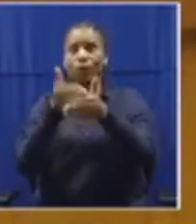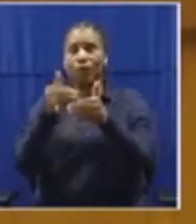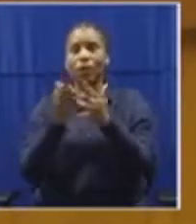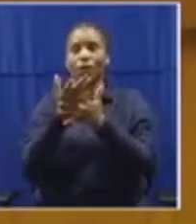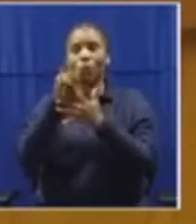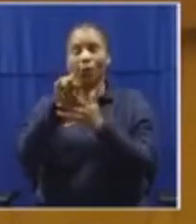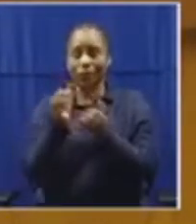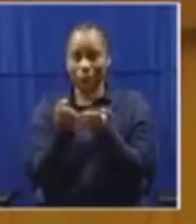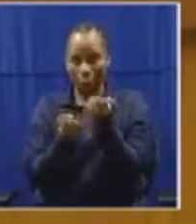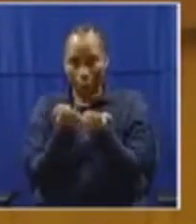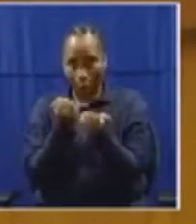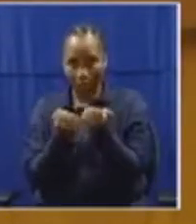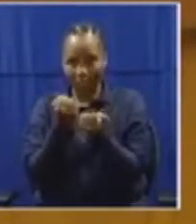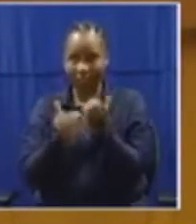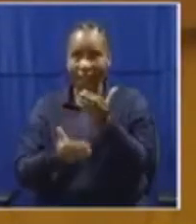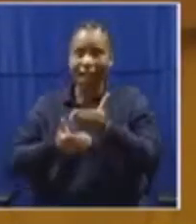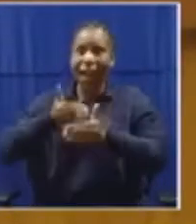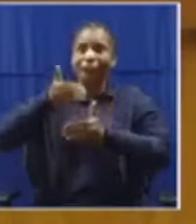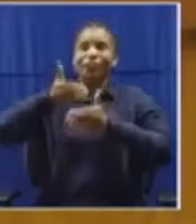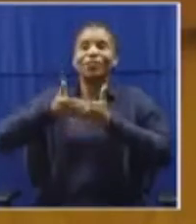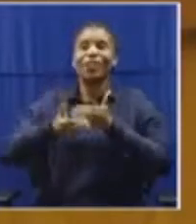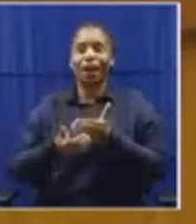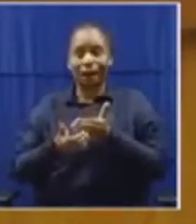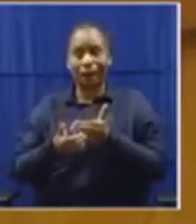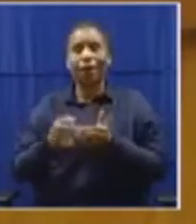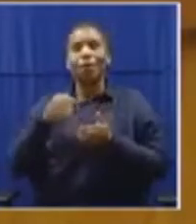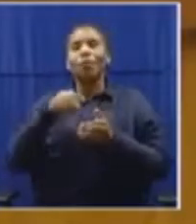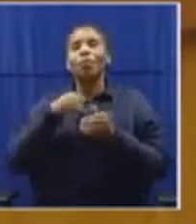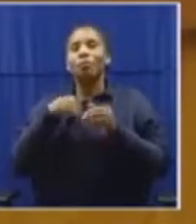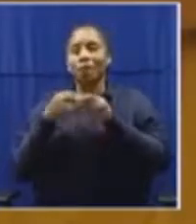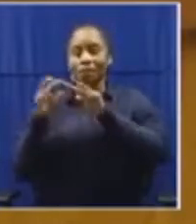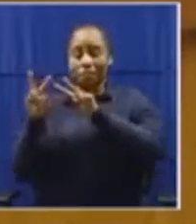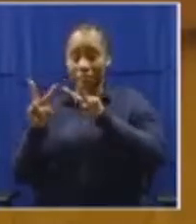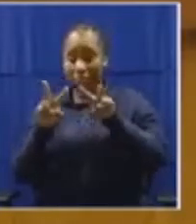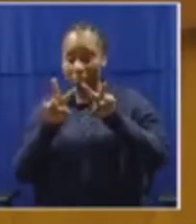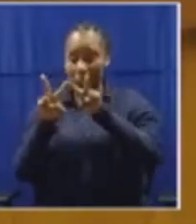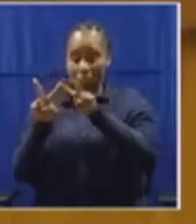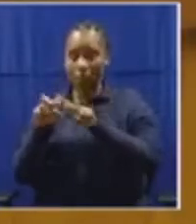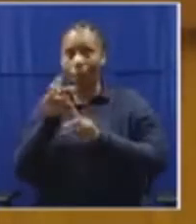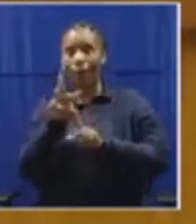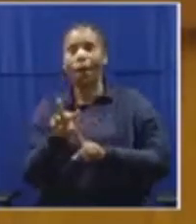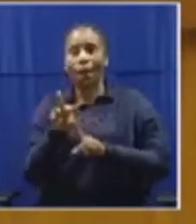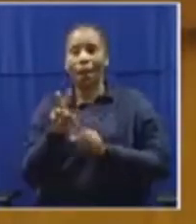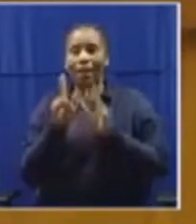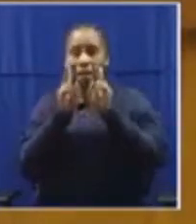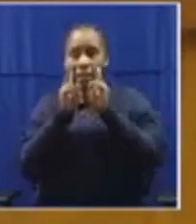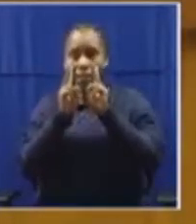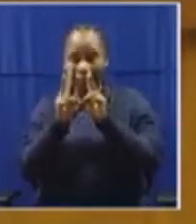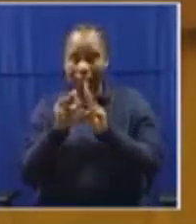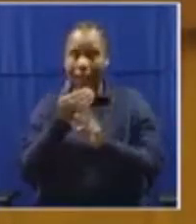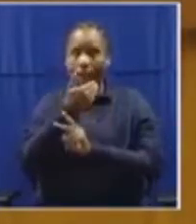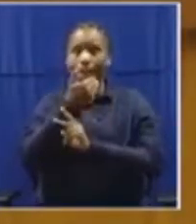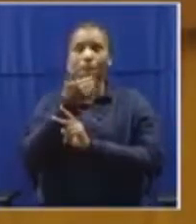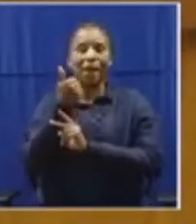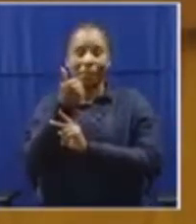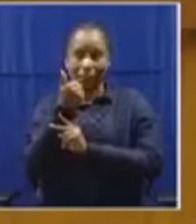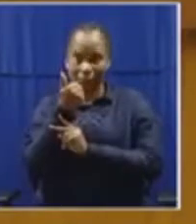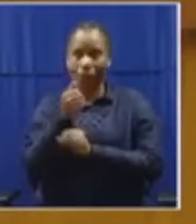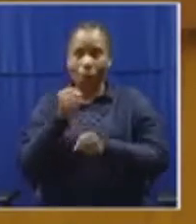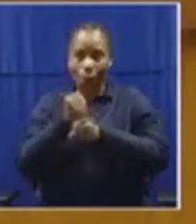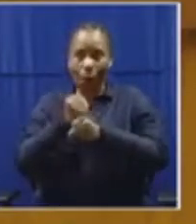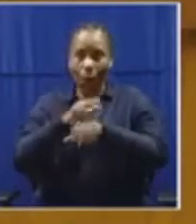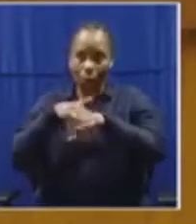and thereafter, I will be able to take a view and indeed see how best we handle this